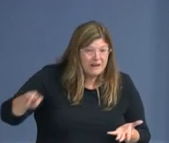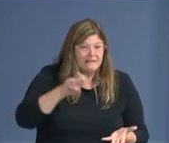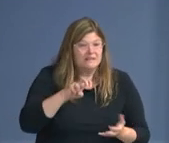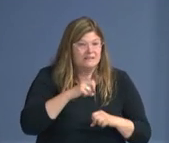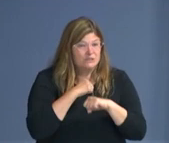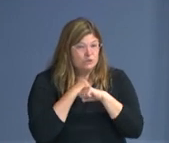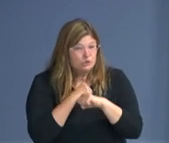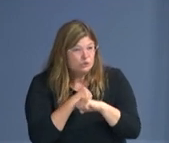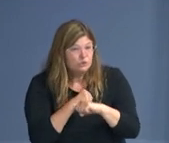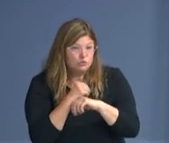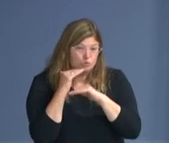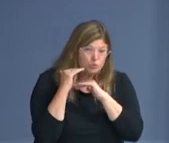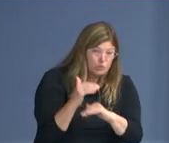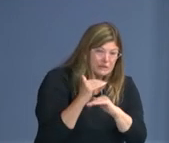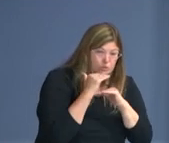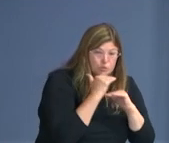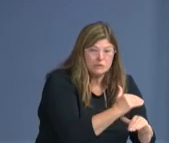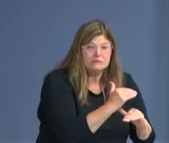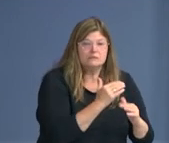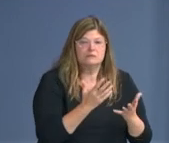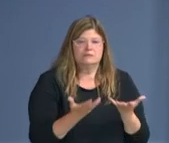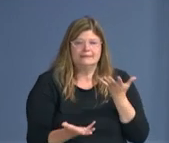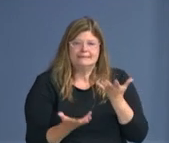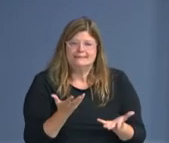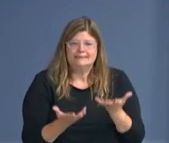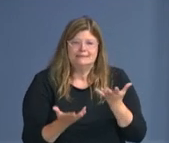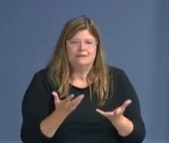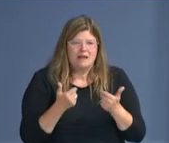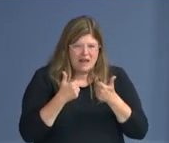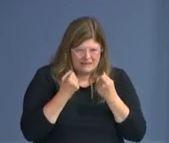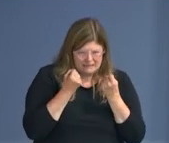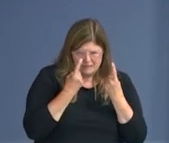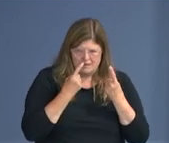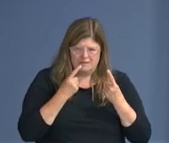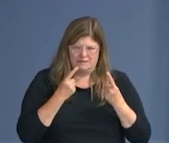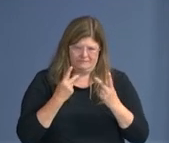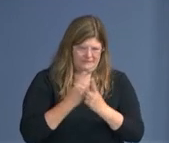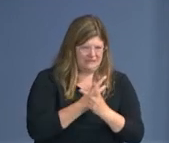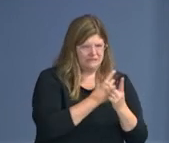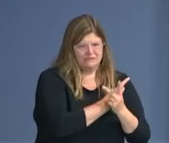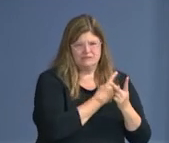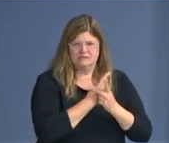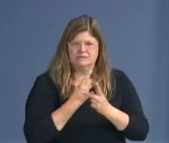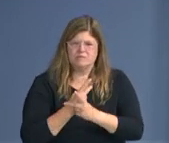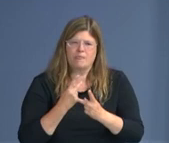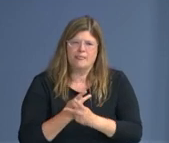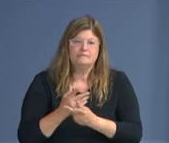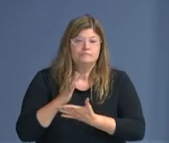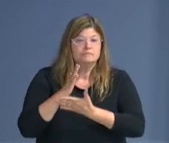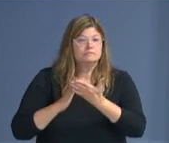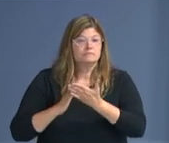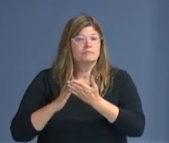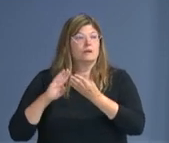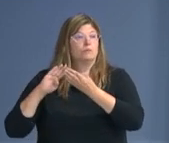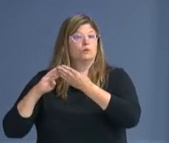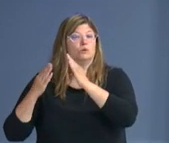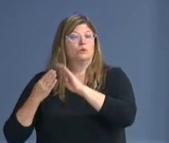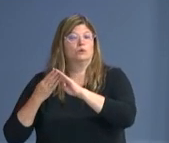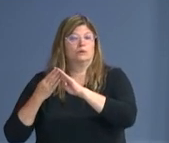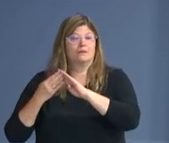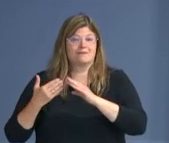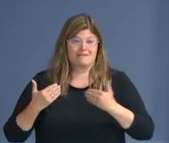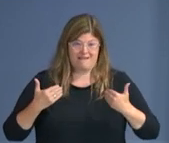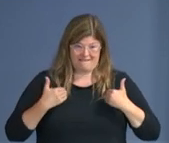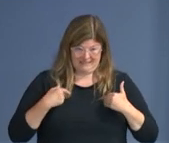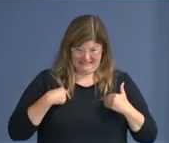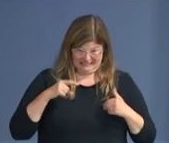understanding how communities who have had those, there are some states who have had them for quite some time, what it takes for implementation and enforcement,